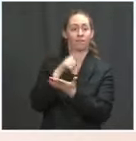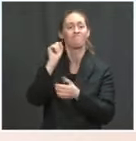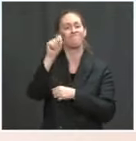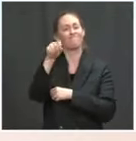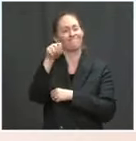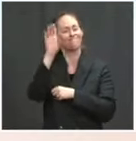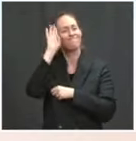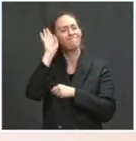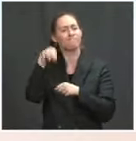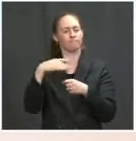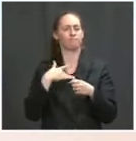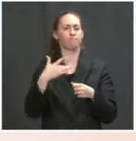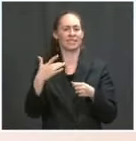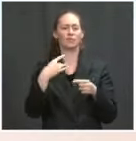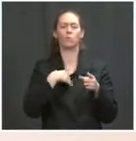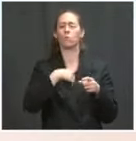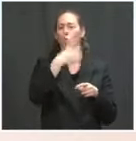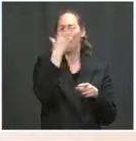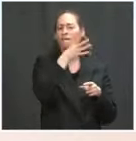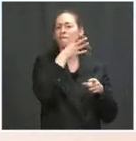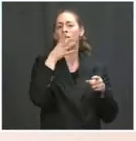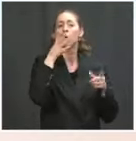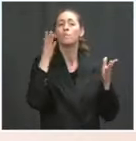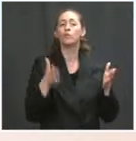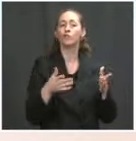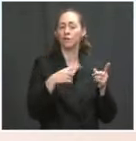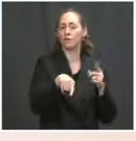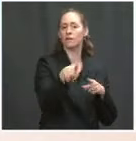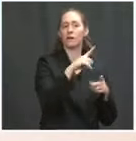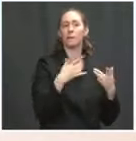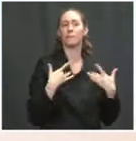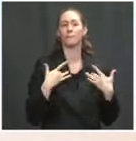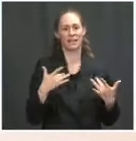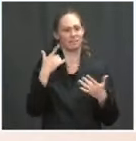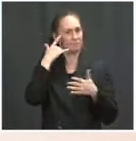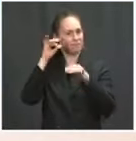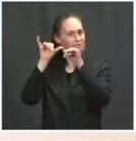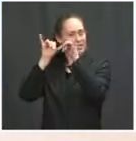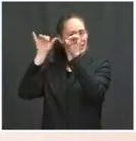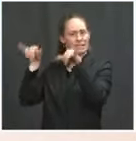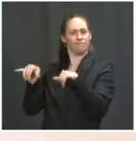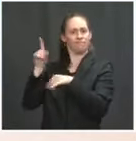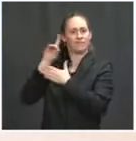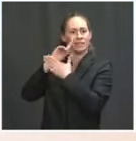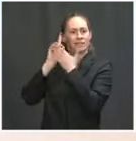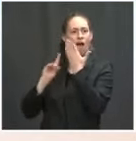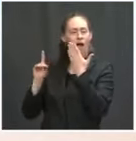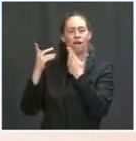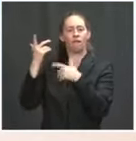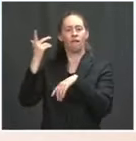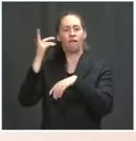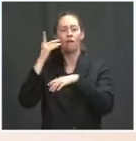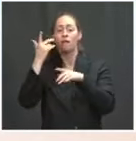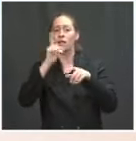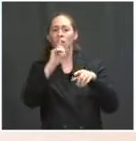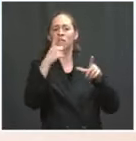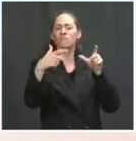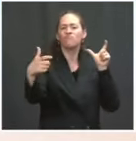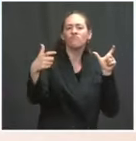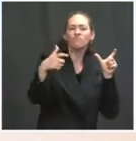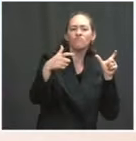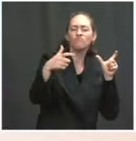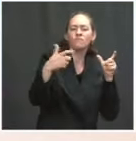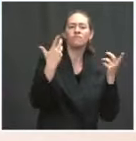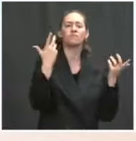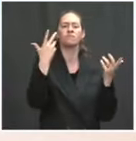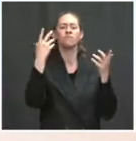program because of the way it was structured. It's structured on size and structured on production. So I think there is a very legitimate